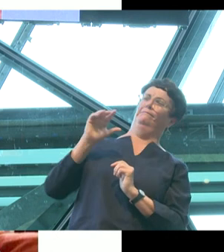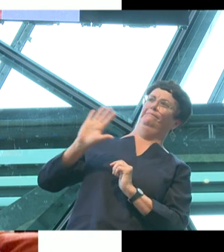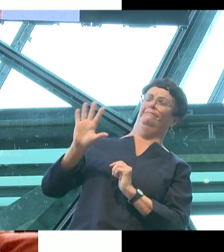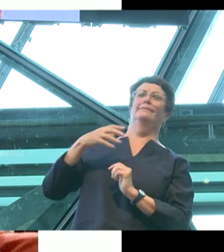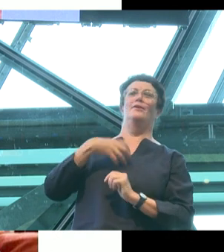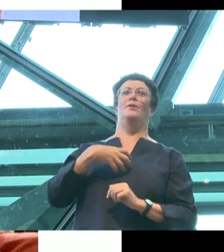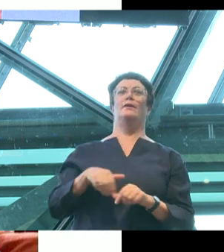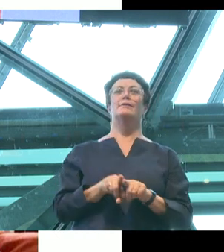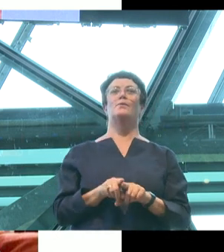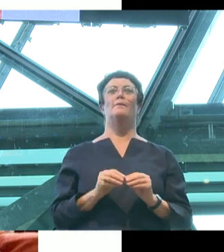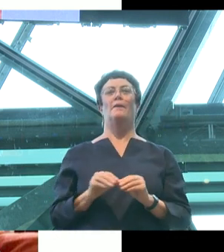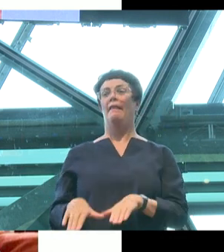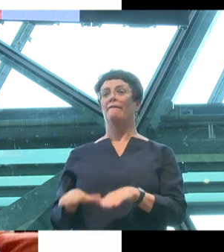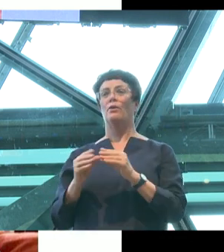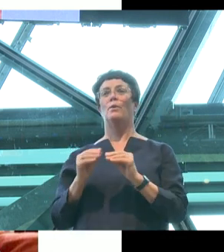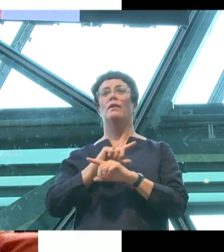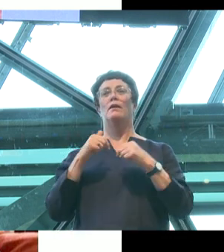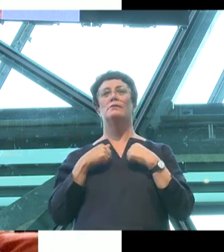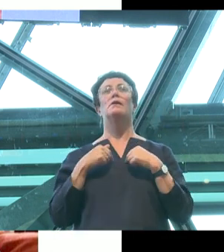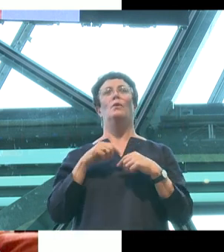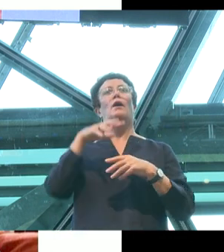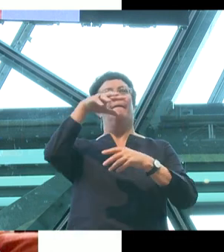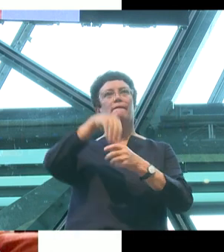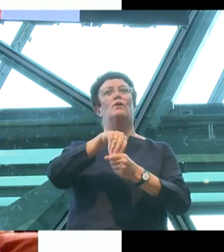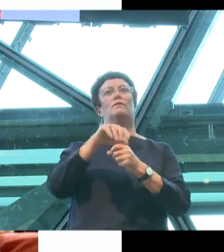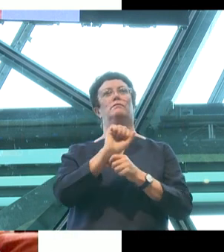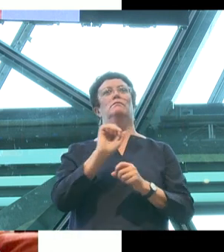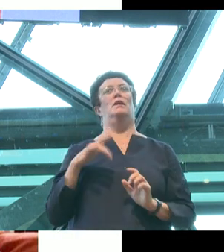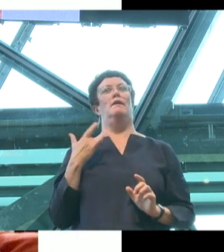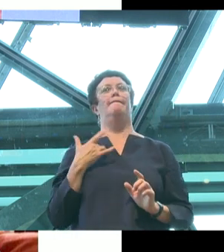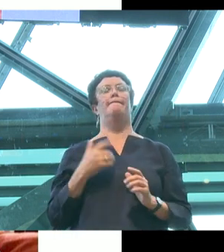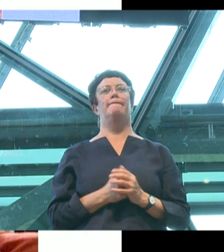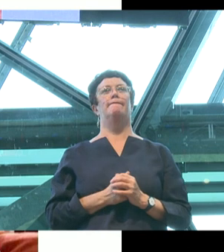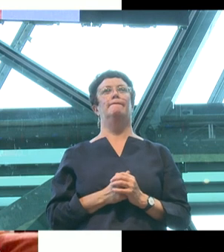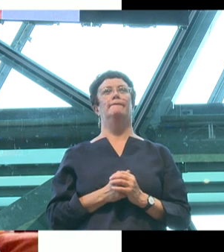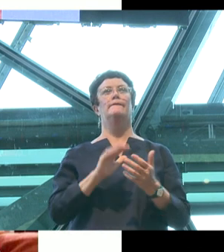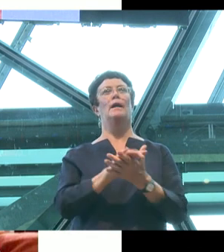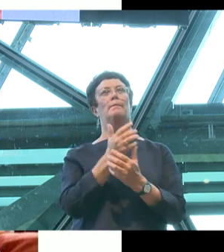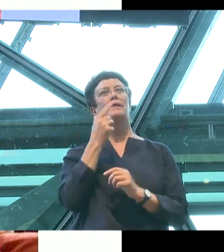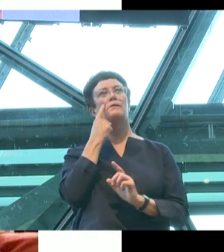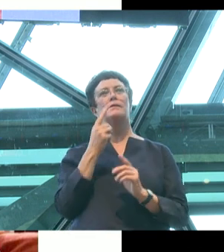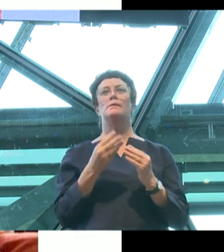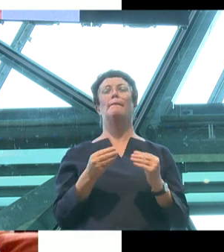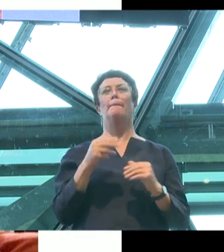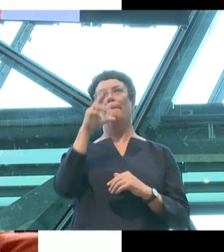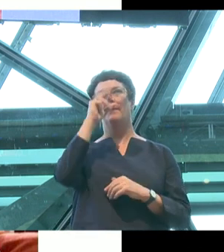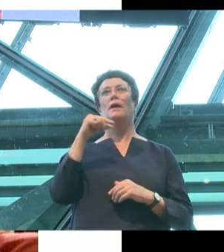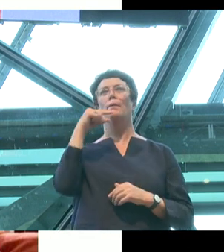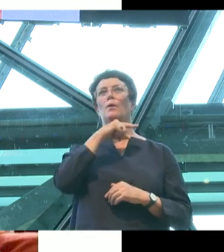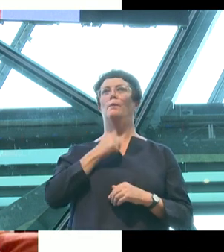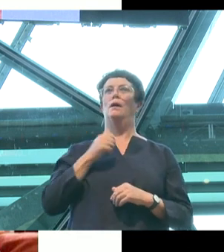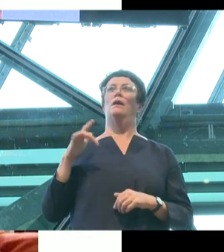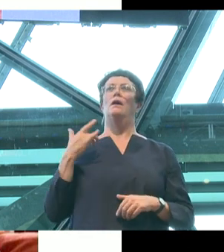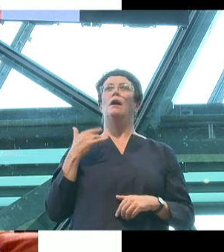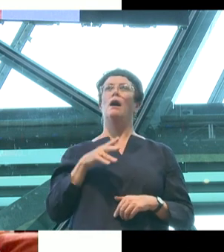They've grown up with us and we have active stakes in their lives. And I'm glad to see that some of the young boys in my life are actively